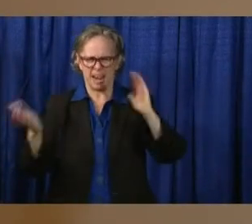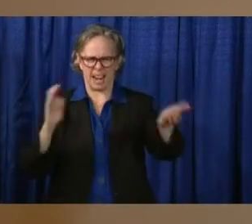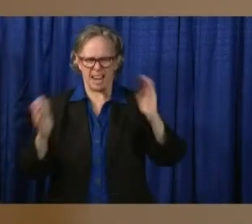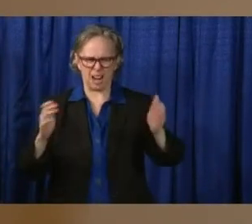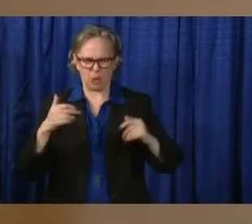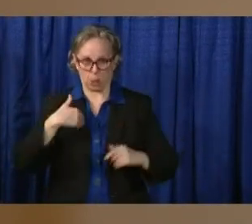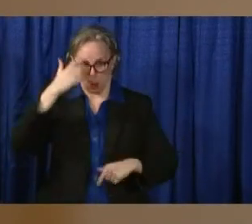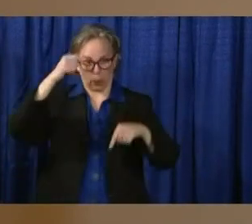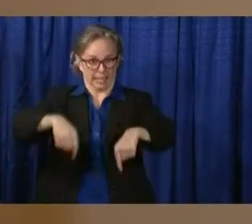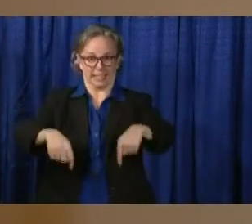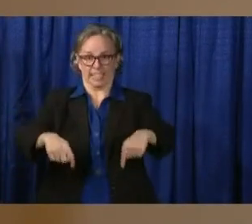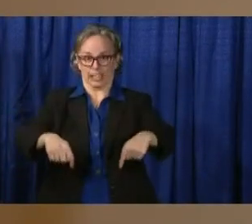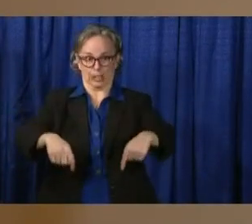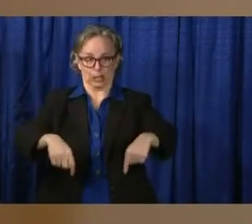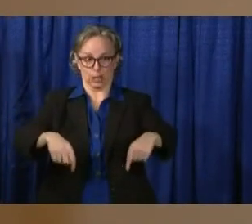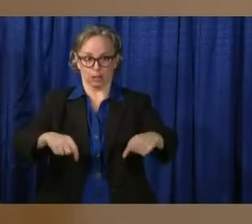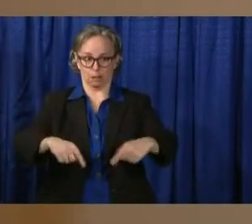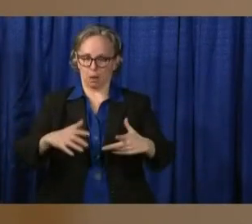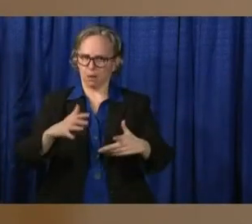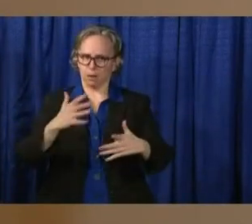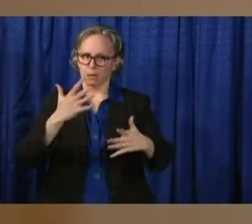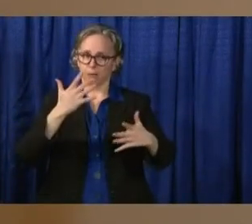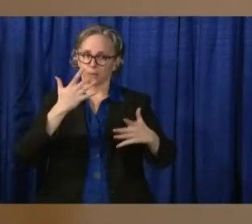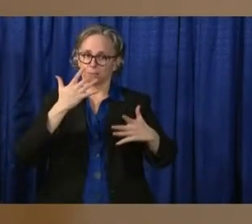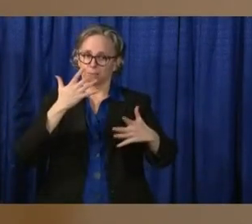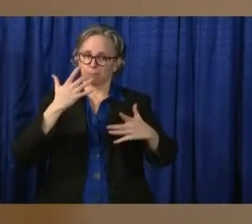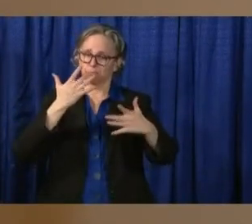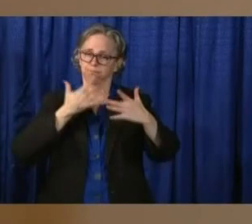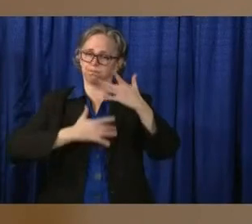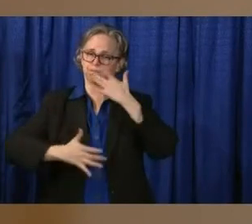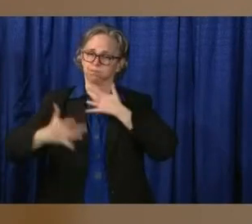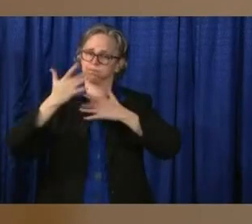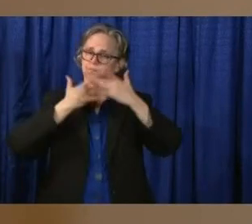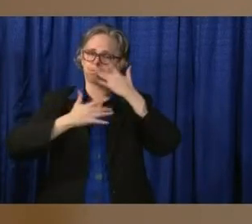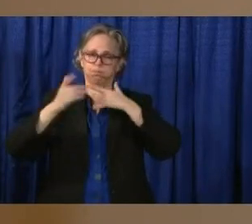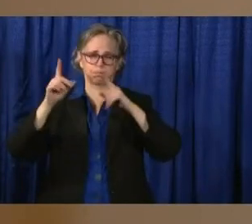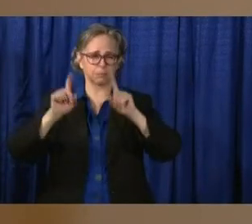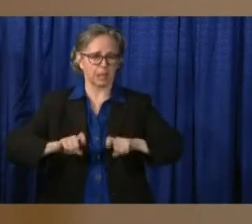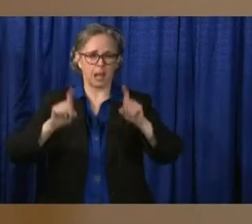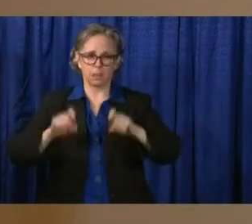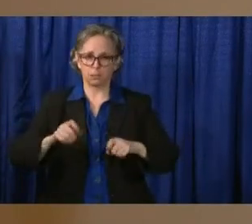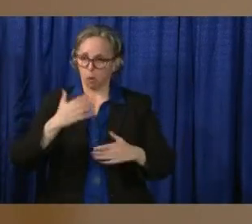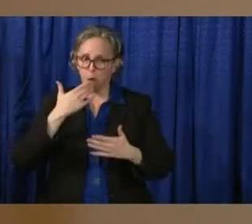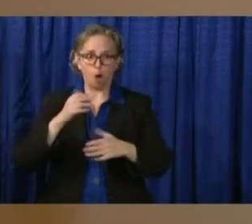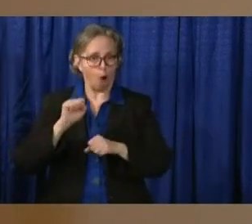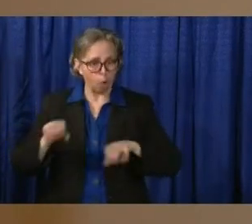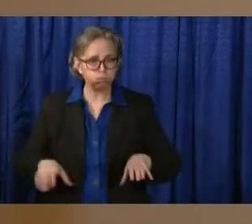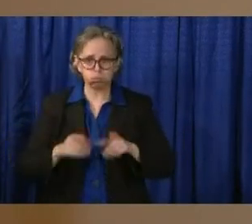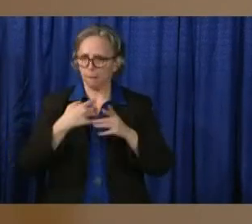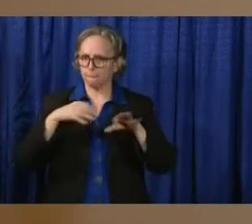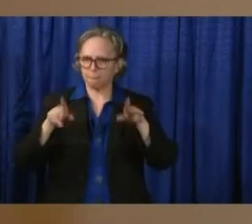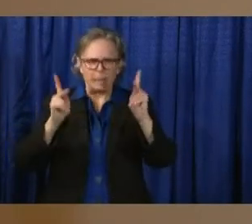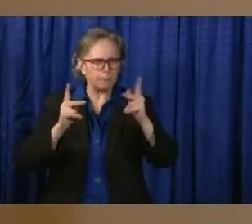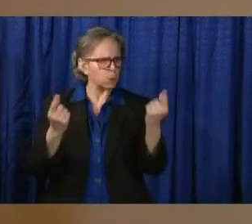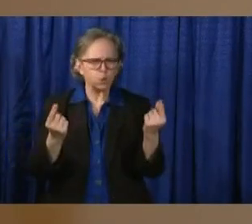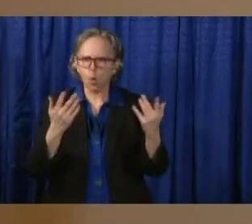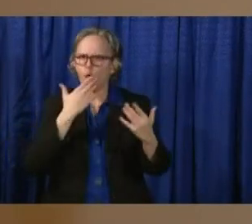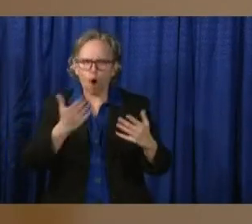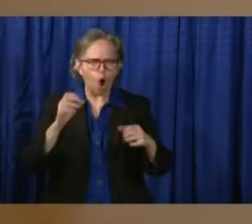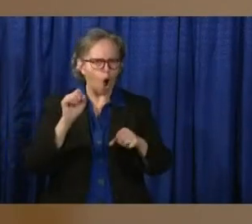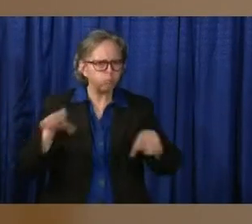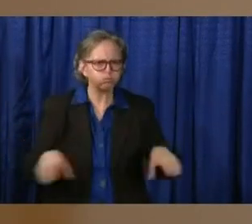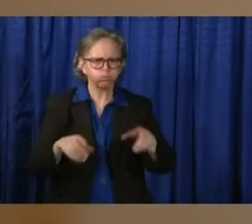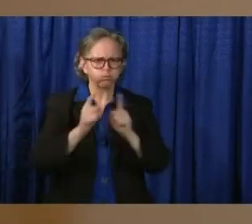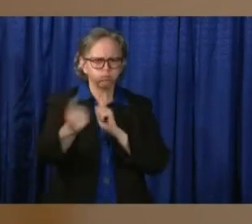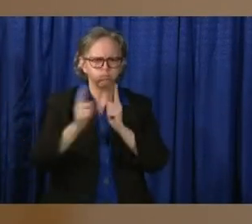our limited testing, especially because we've done so well with social distancing, our data on